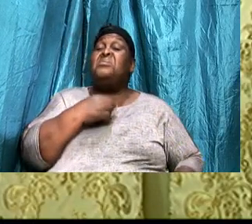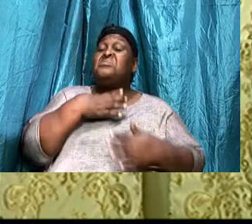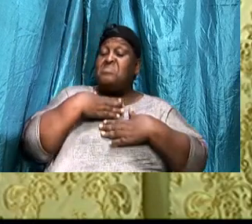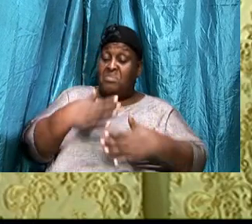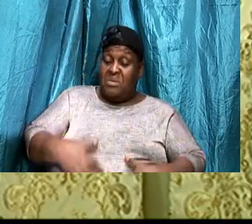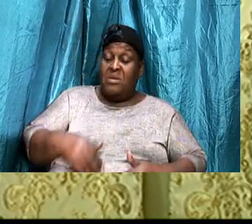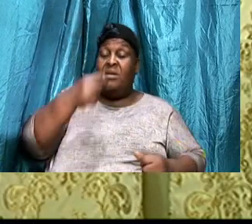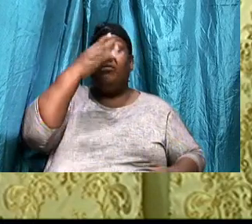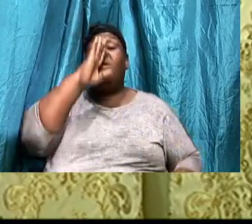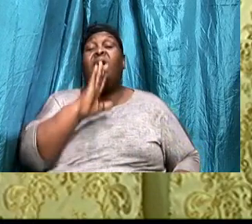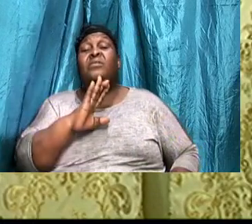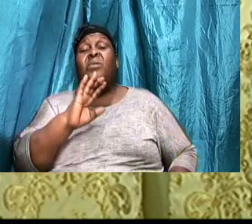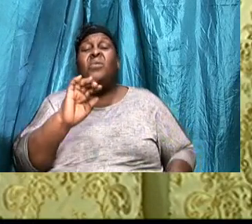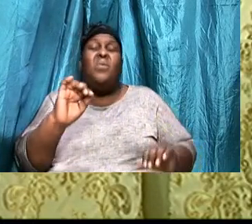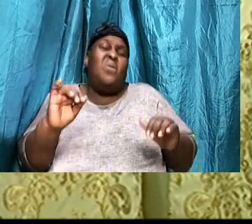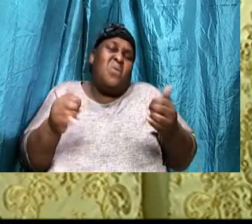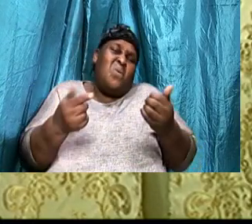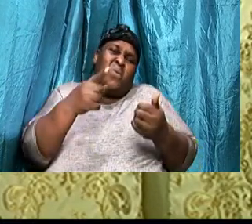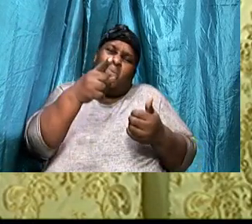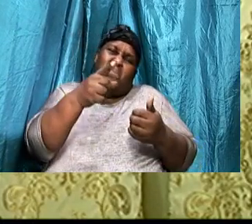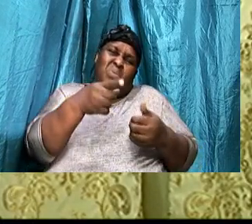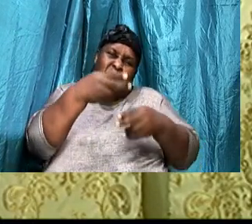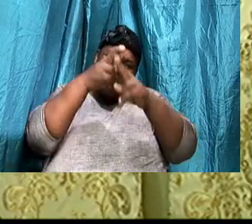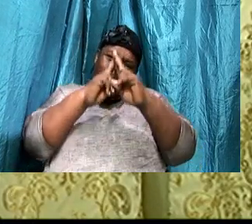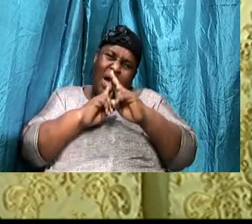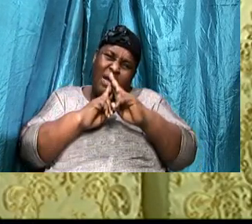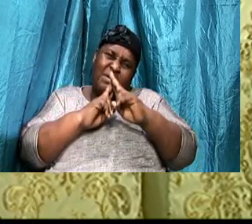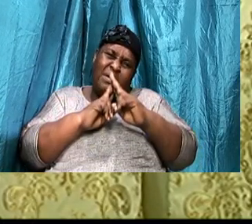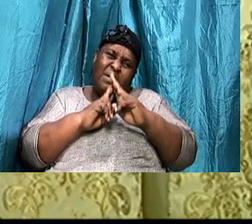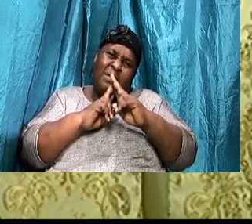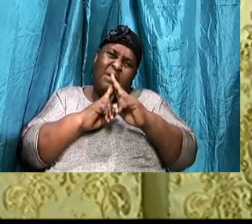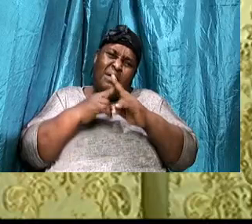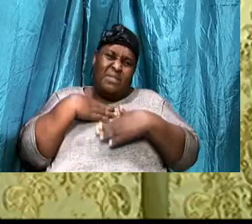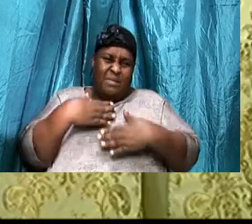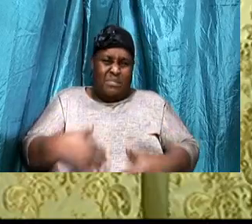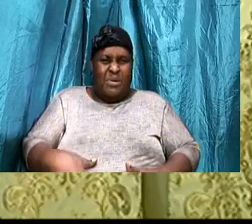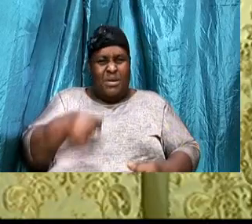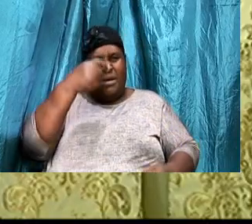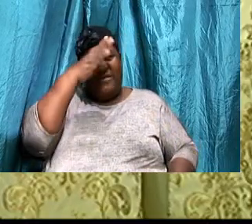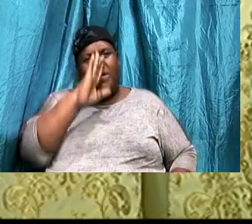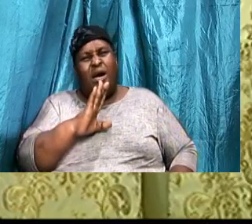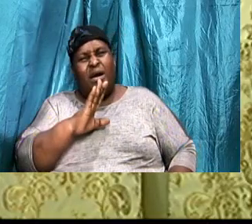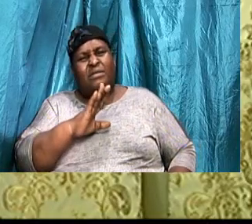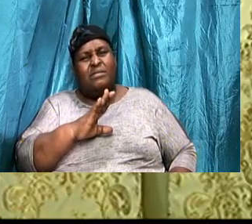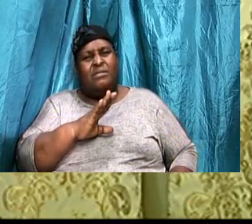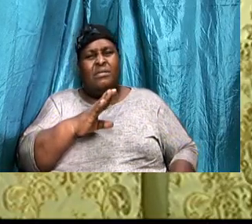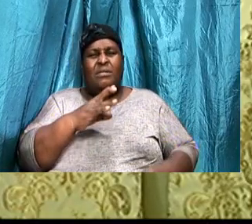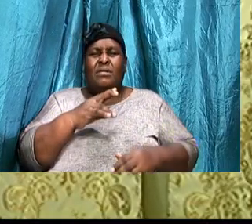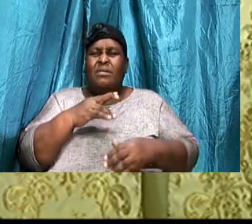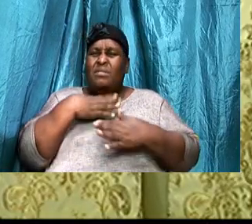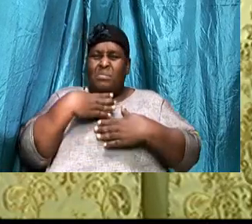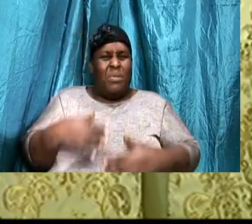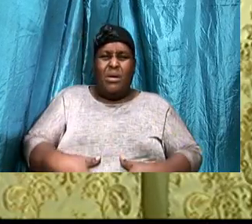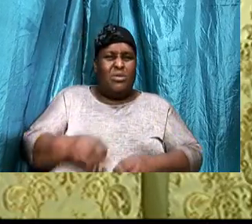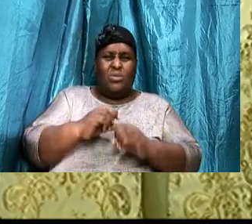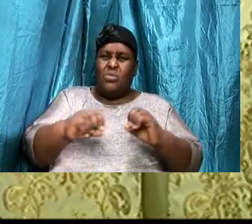body, How are you honoring, The temple of God, The temple, doesn't belong to you,